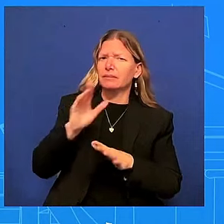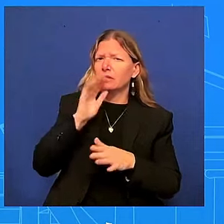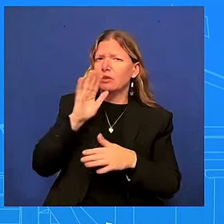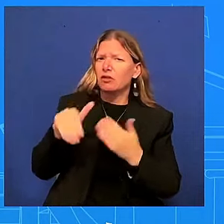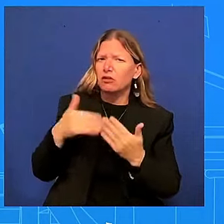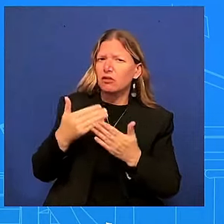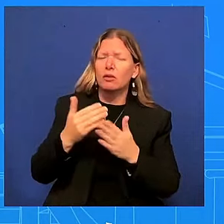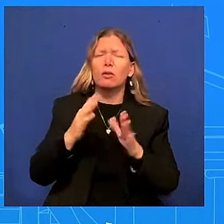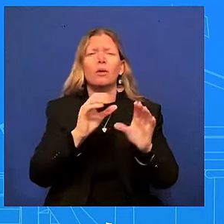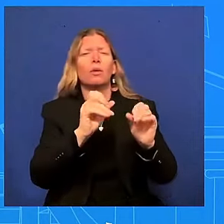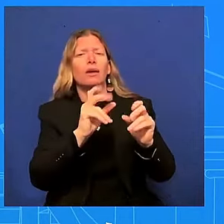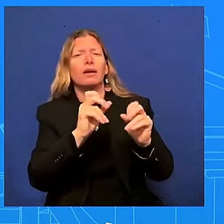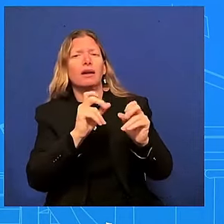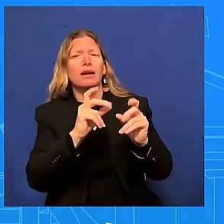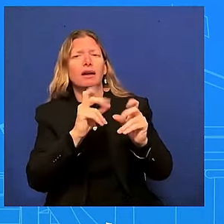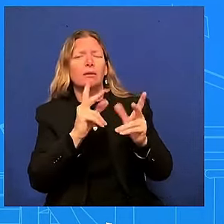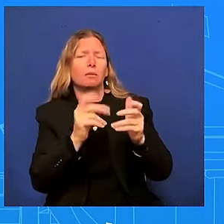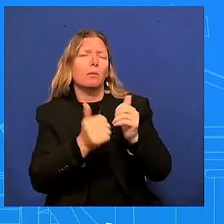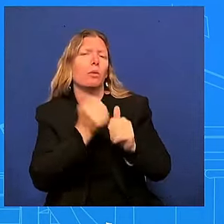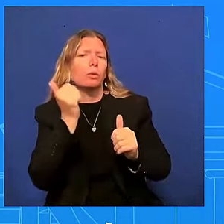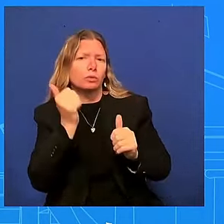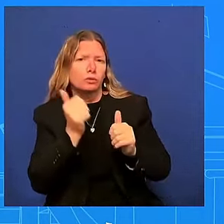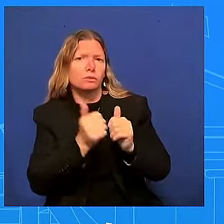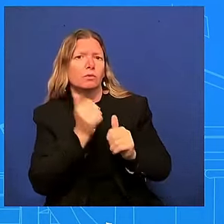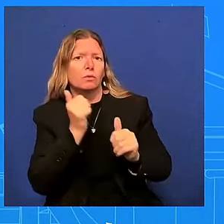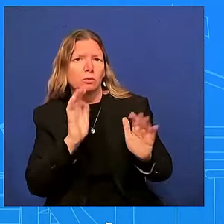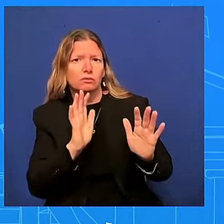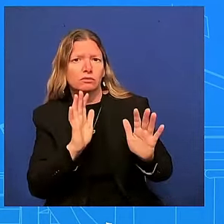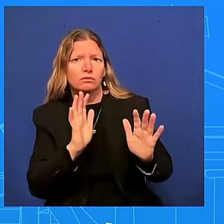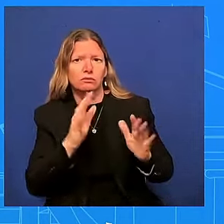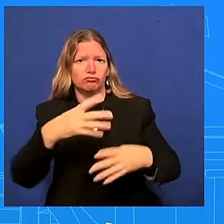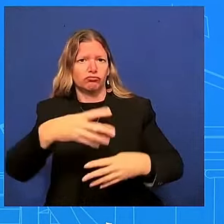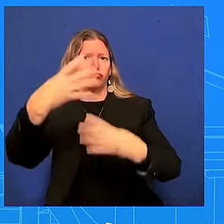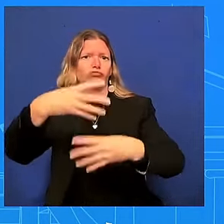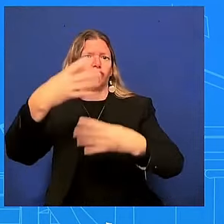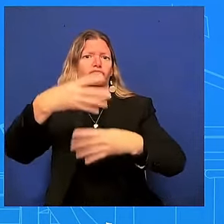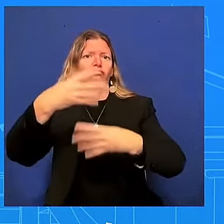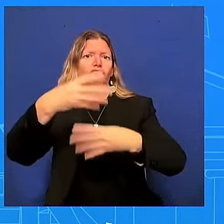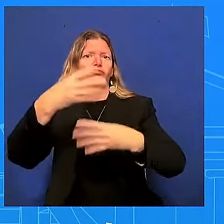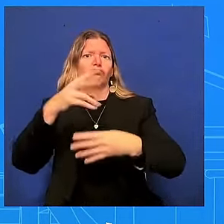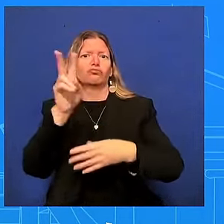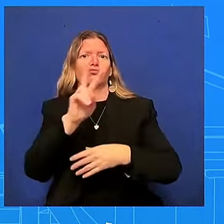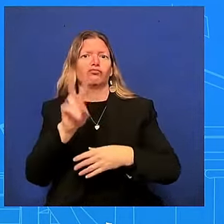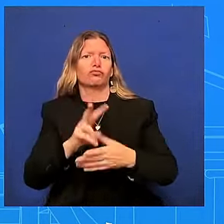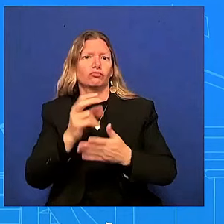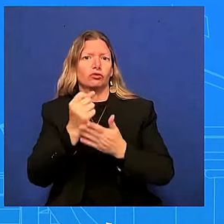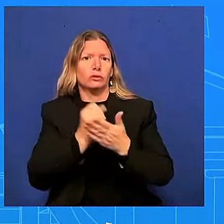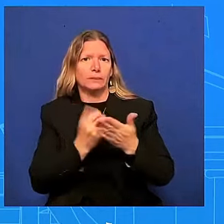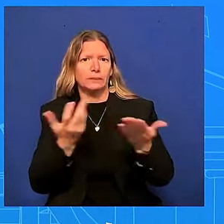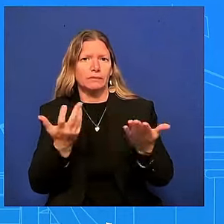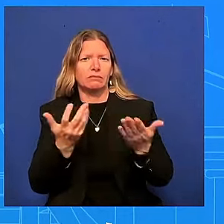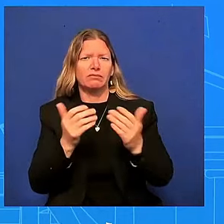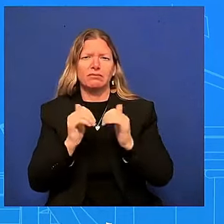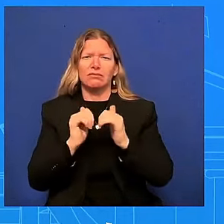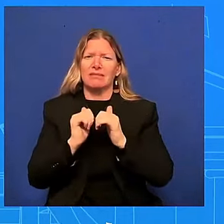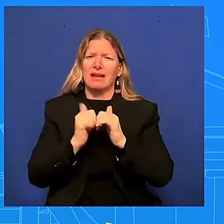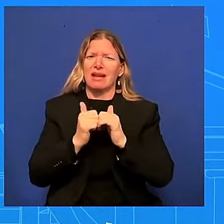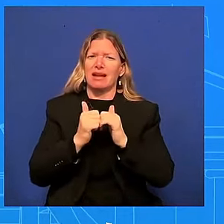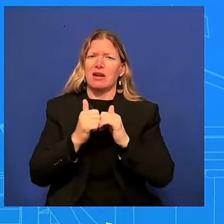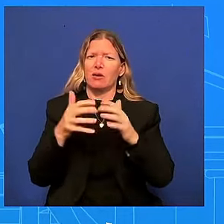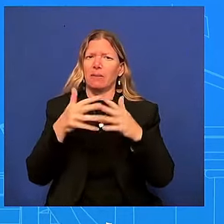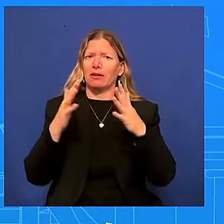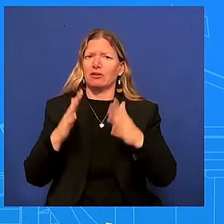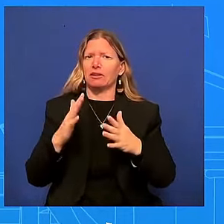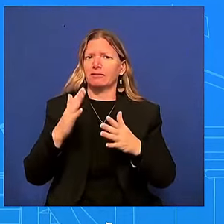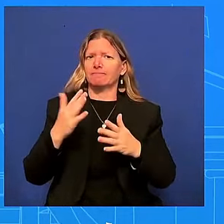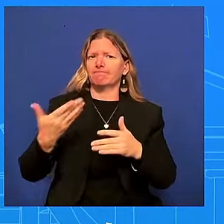how are americans supposed to get the sense that the president is fully engaged and capable and thinking off